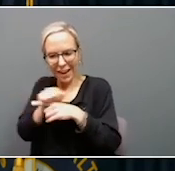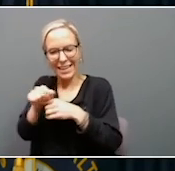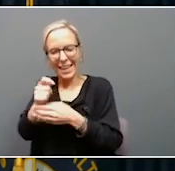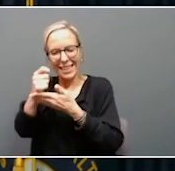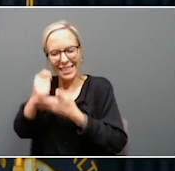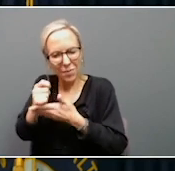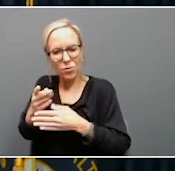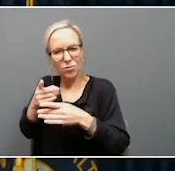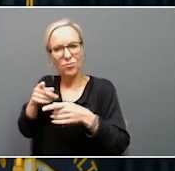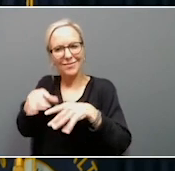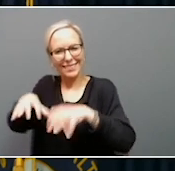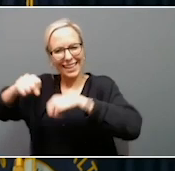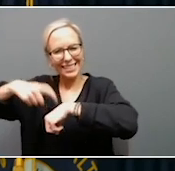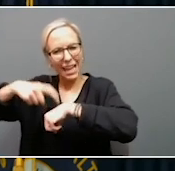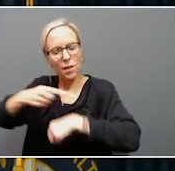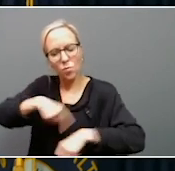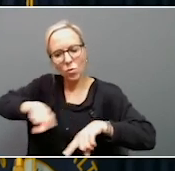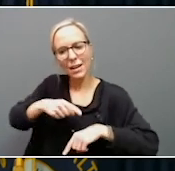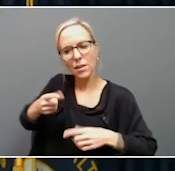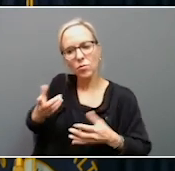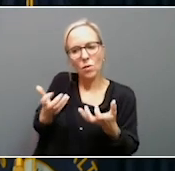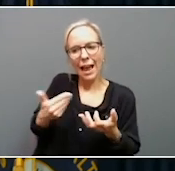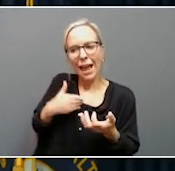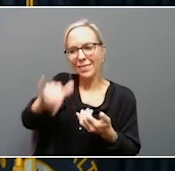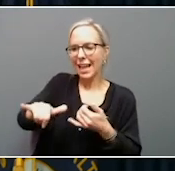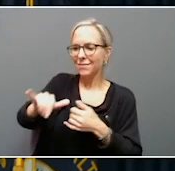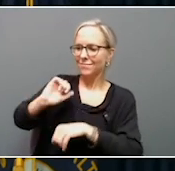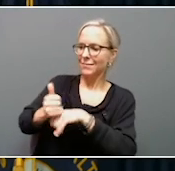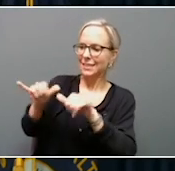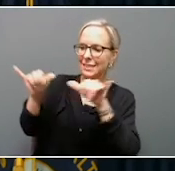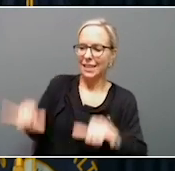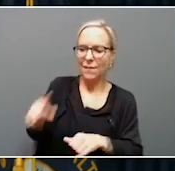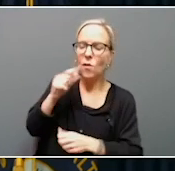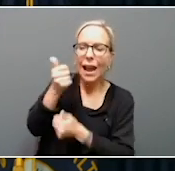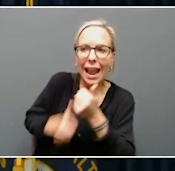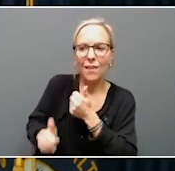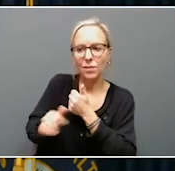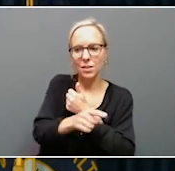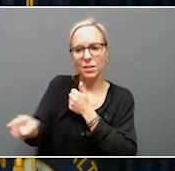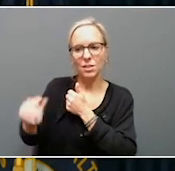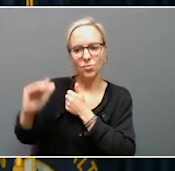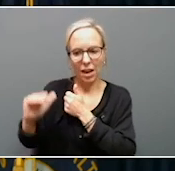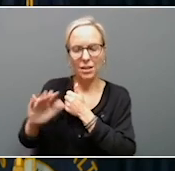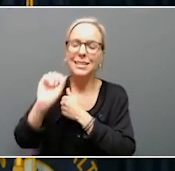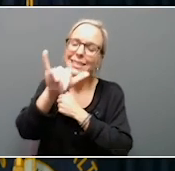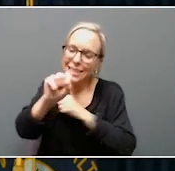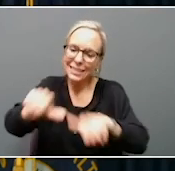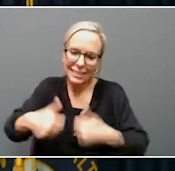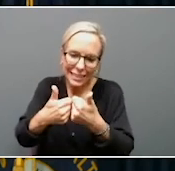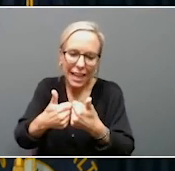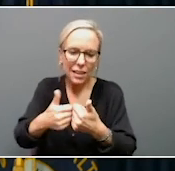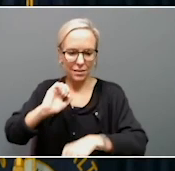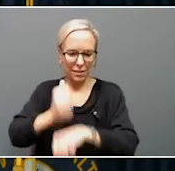And so we ought to want to have that system that is there for each and every one of them. Yes, that's a challenge to have in place, but it's a goal